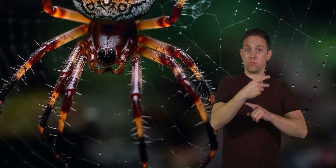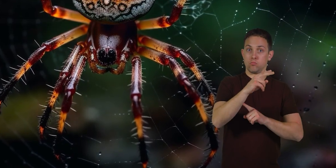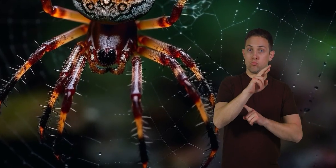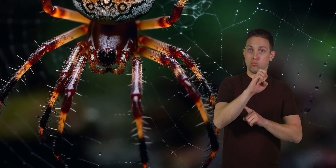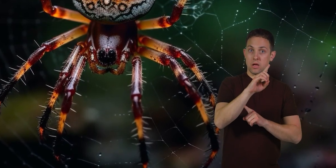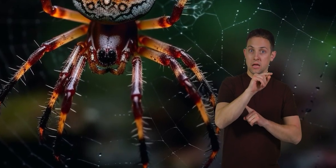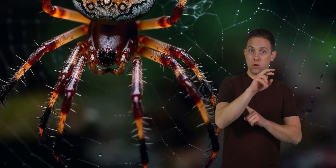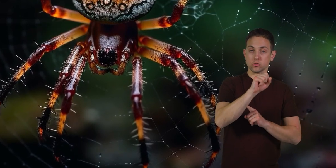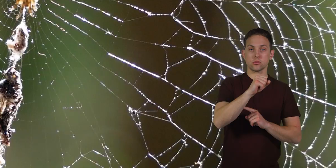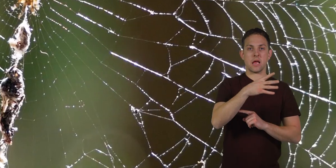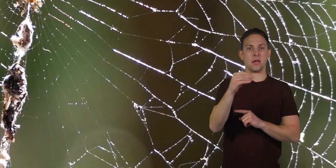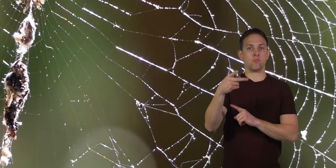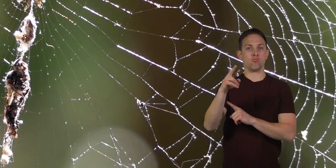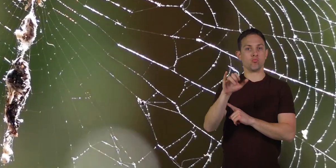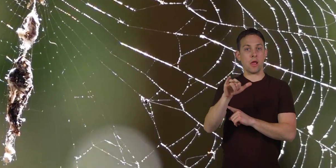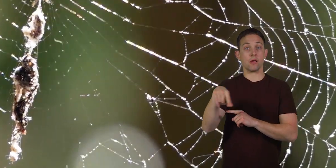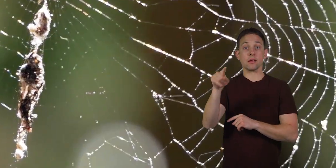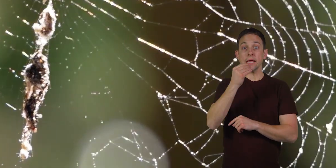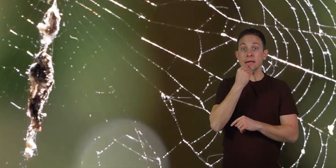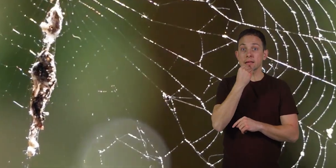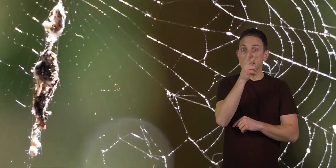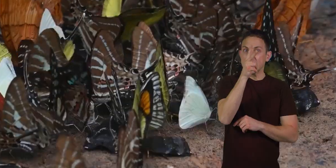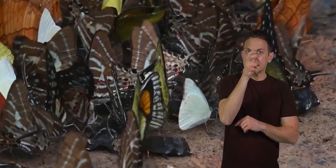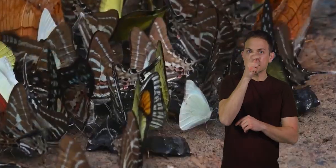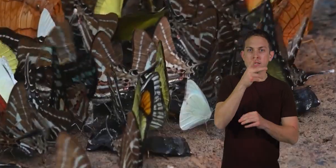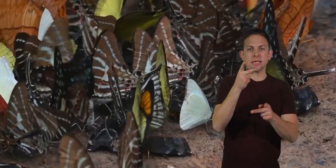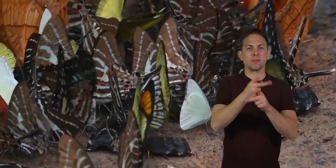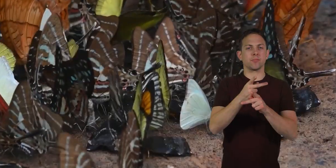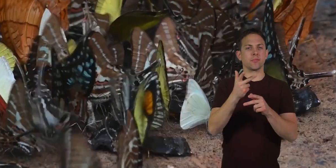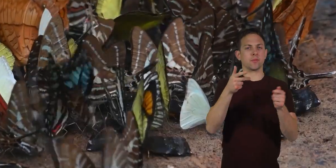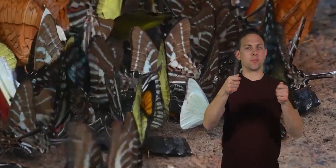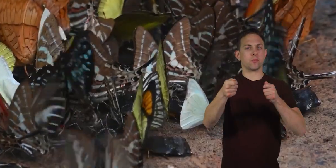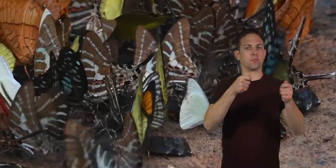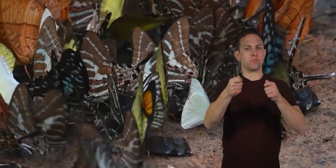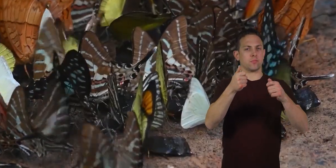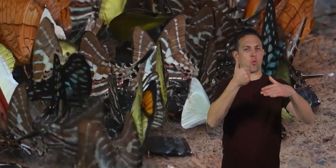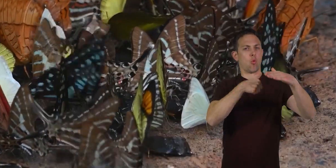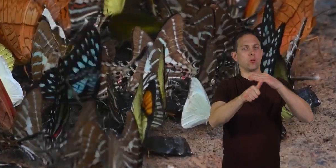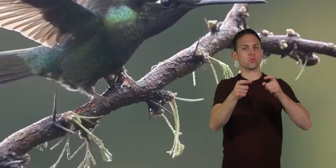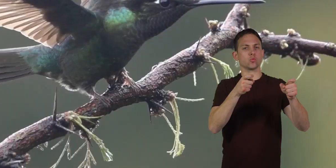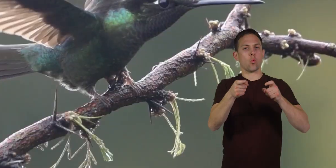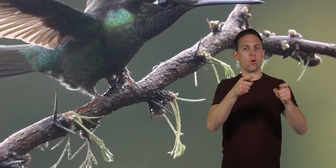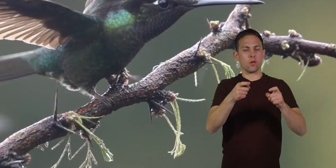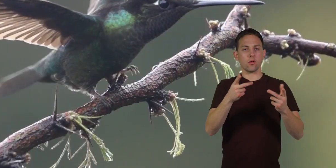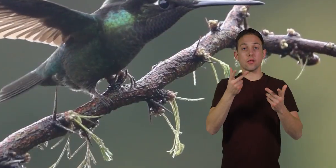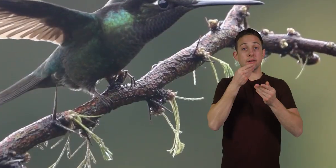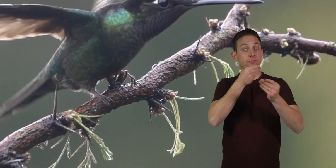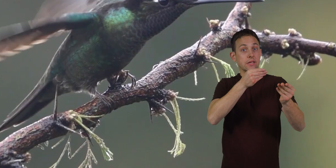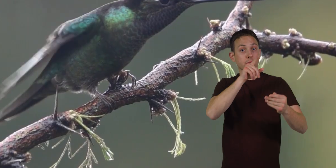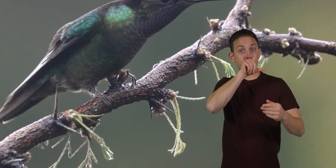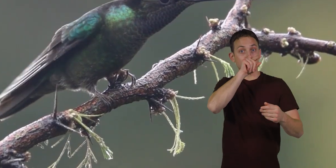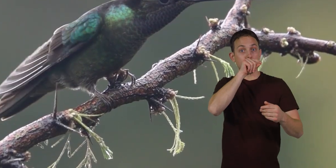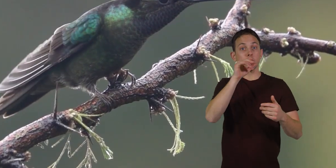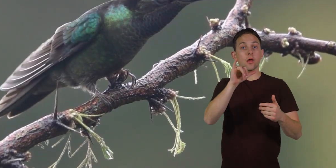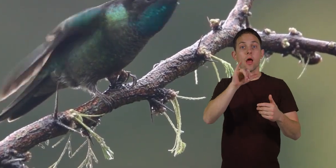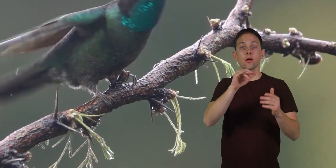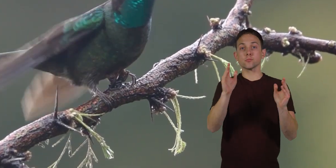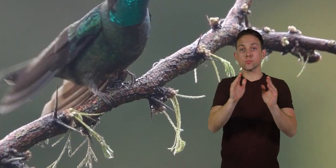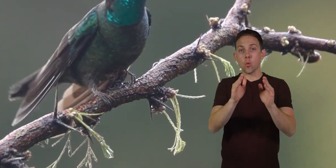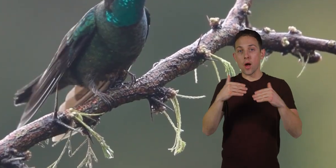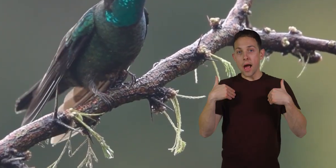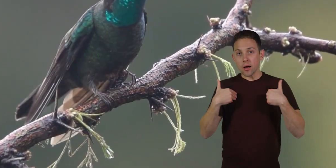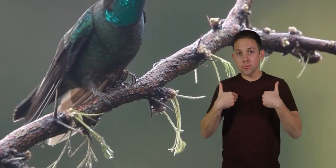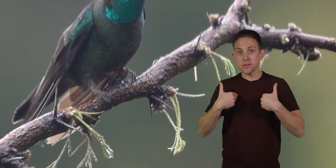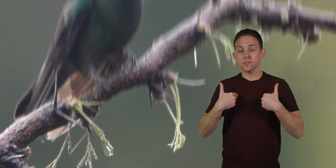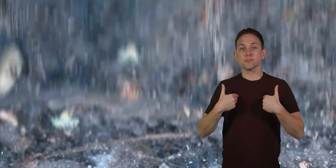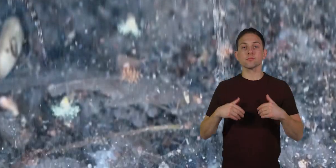and prey. They eat insects, keep their populations under control, and feed birds and other